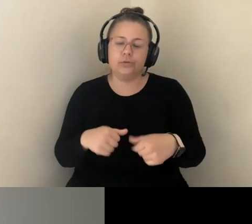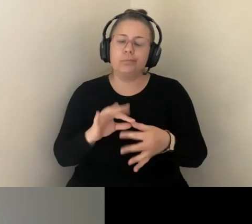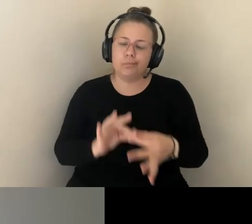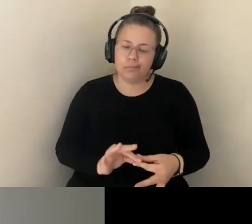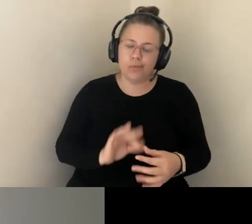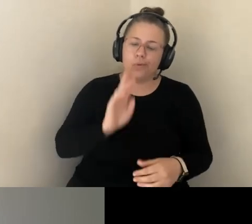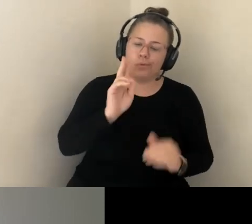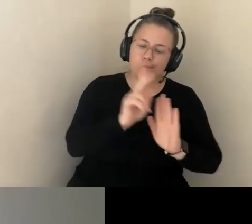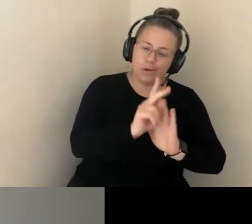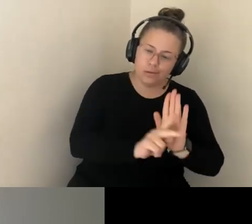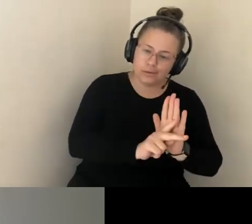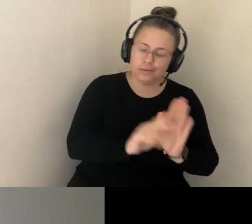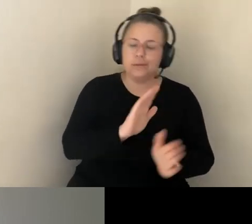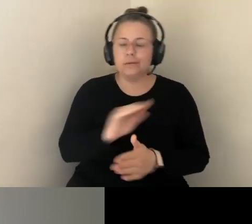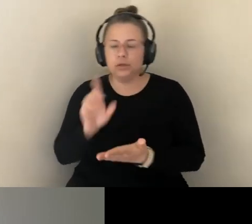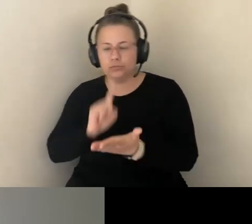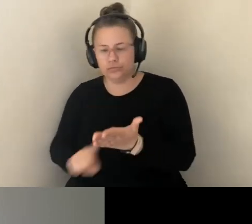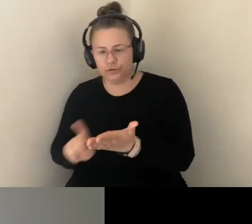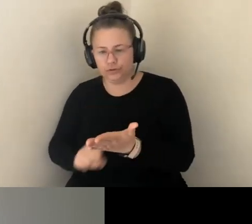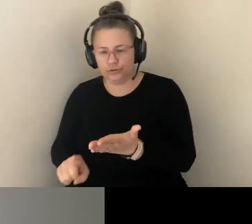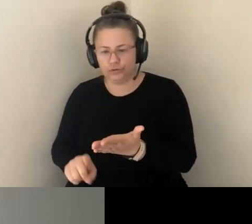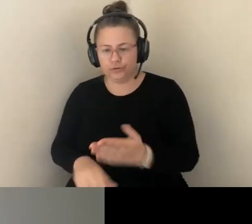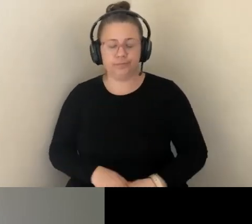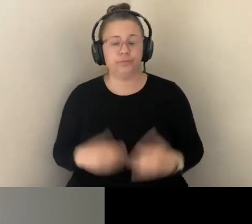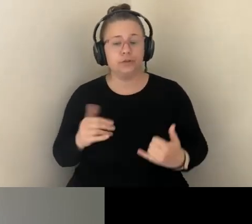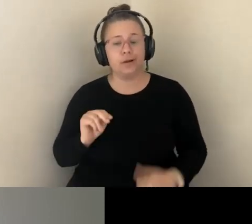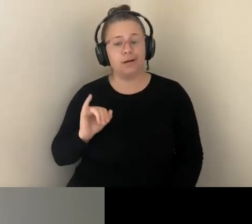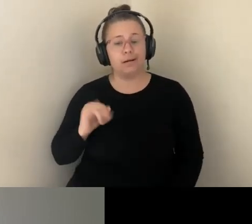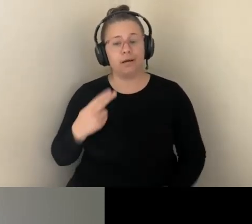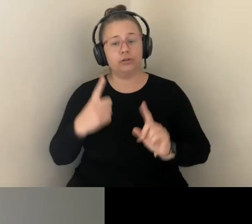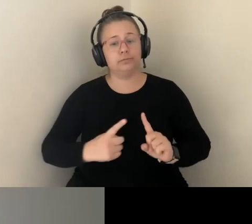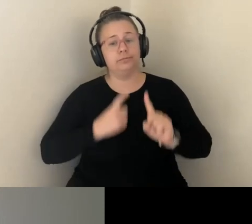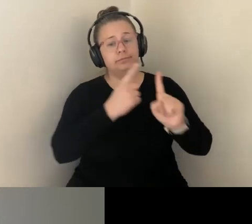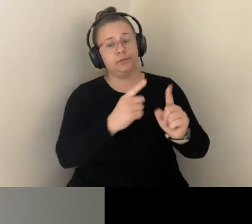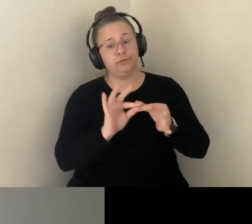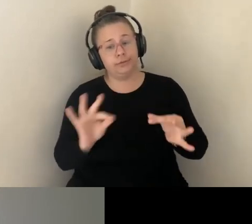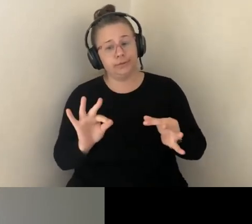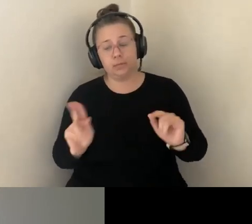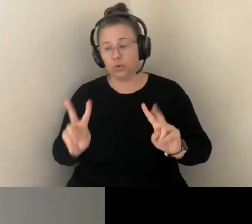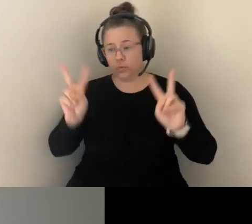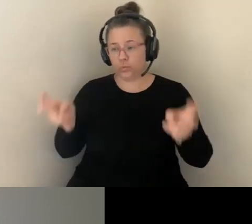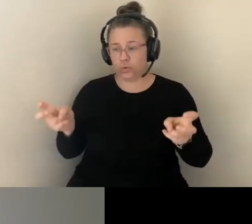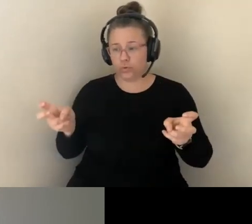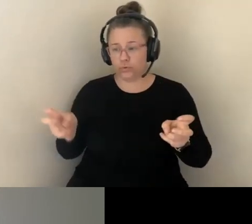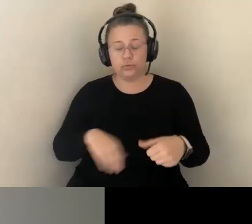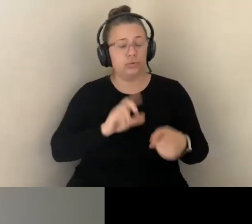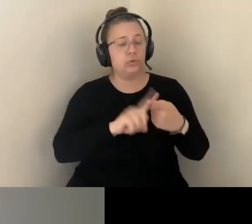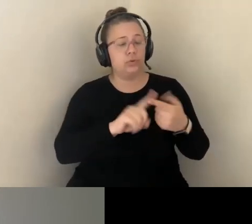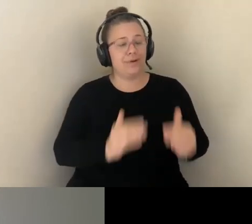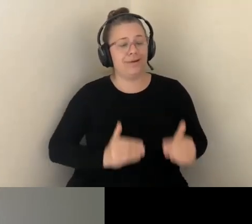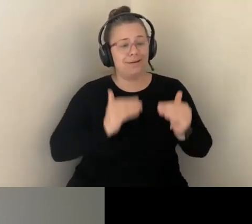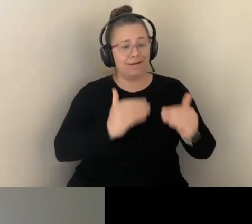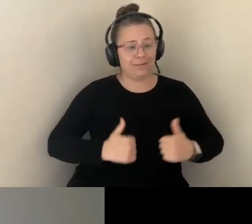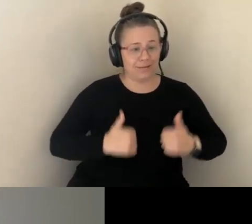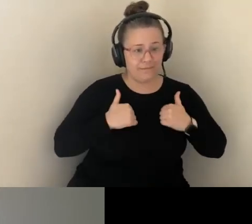INCLUDED EVEN IN THE CURRENT NIH MISSION STATEMENT, WHICH, AS I QUOTE, IT IS TO ENHANCE LIFE, ENHANCE HEALTH, LENGTHEN